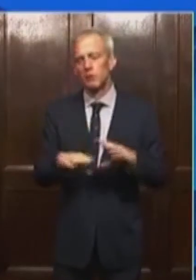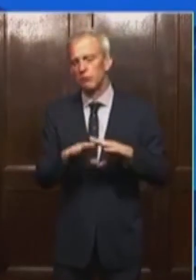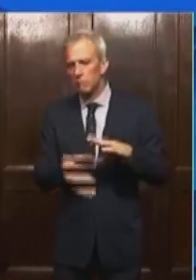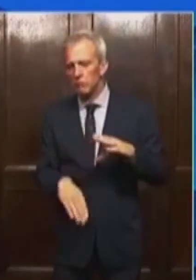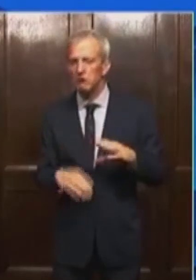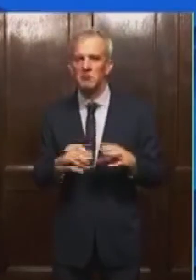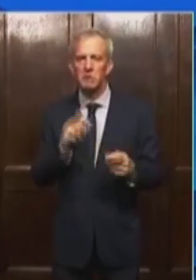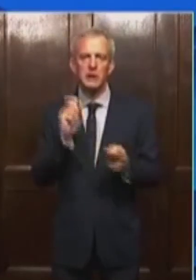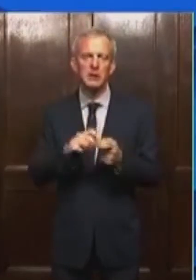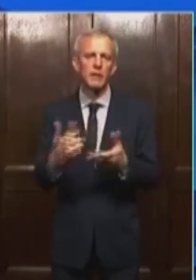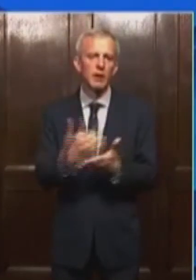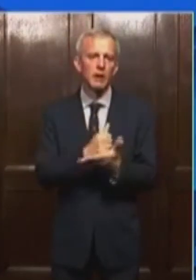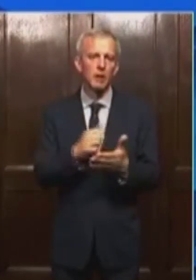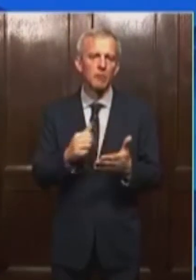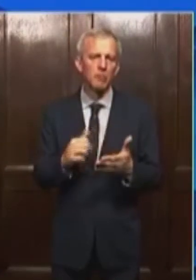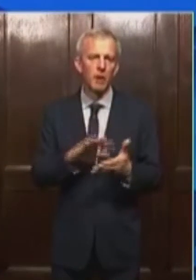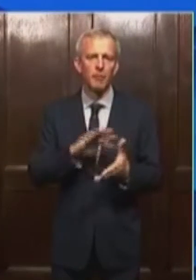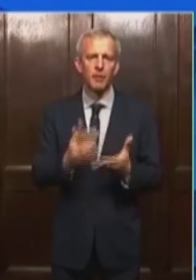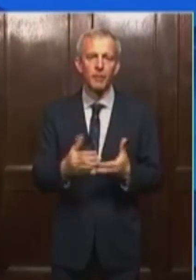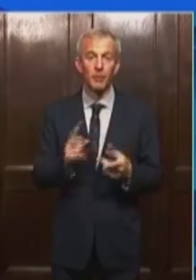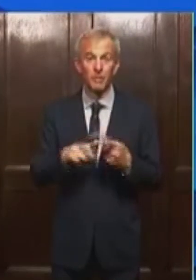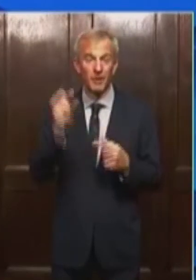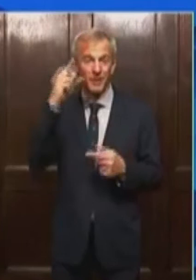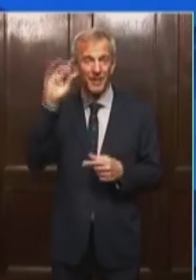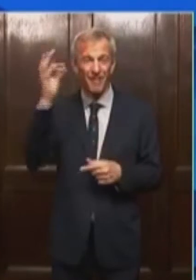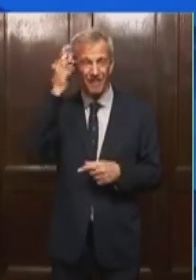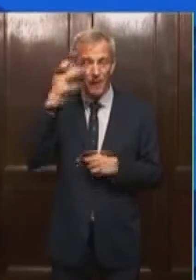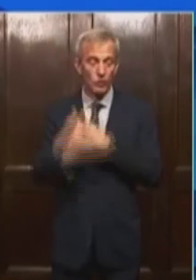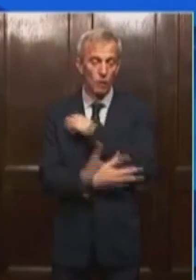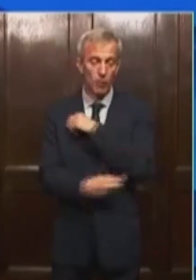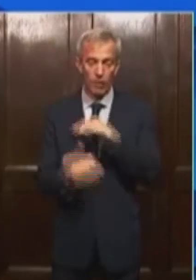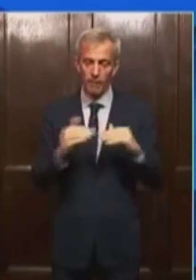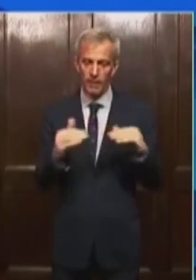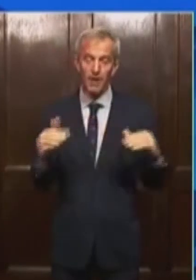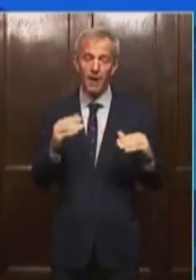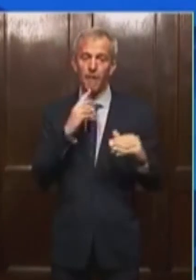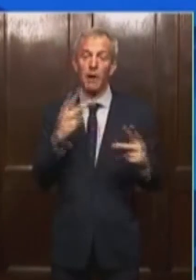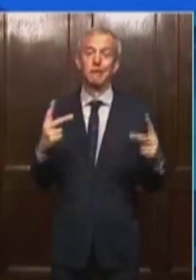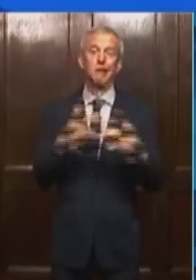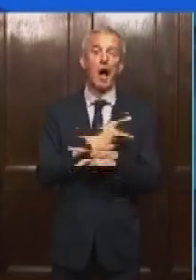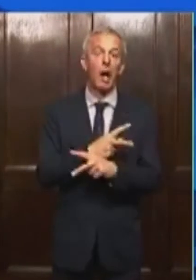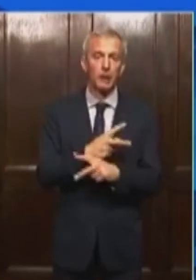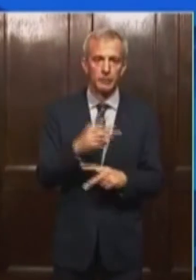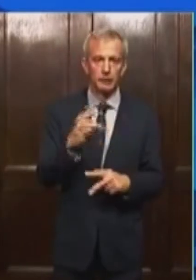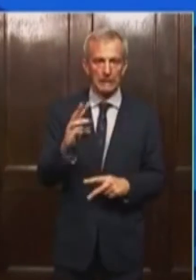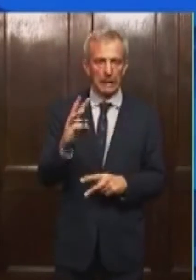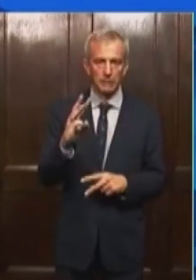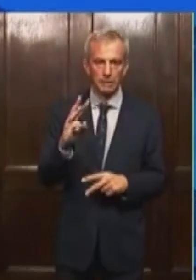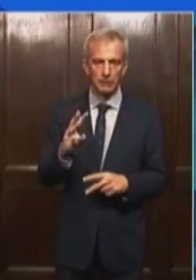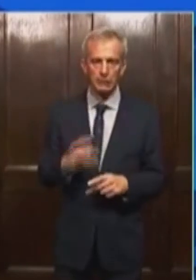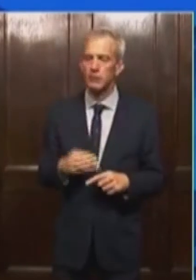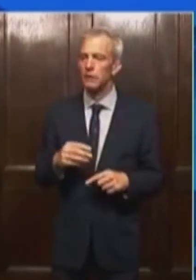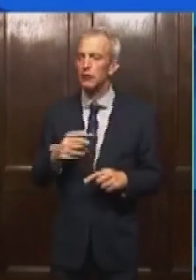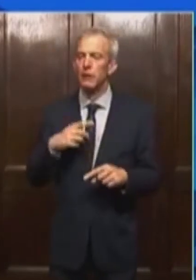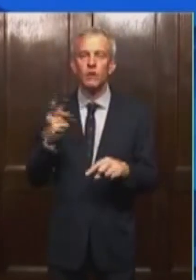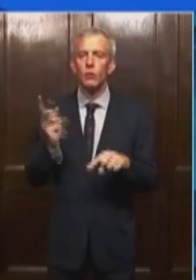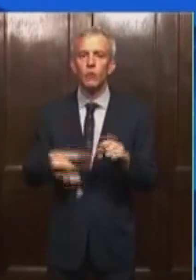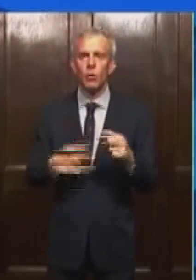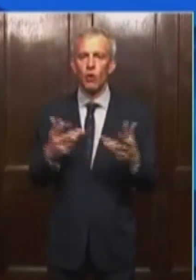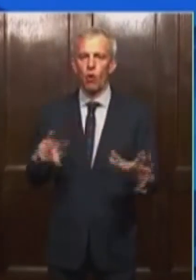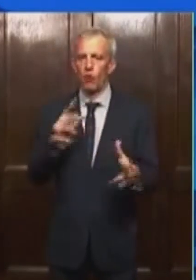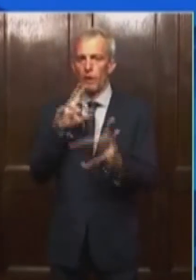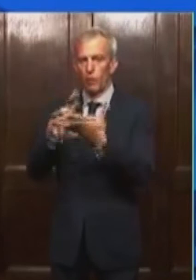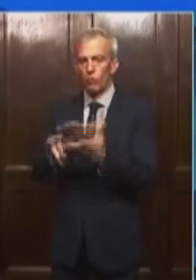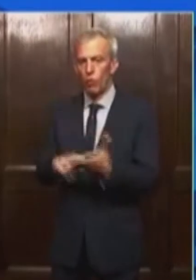income amount, but it's 600% of the federal poverty level. So there are a lot of folks that will qualify. You can't already be enrolled in another meals